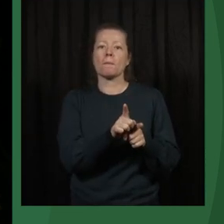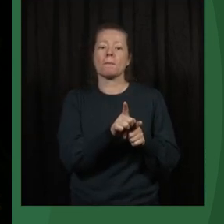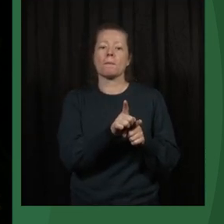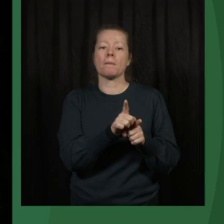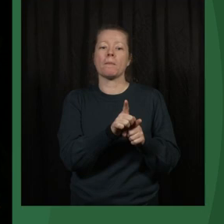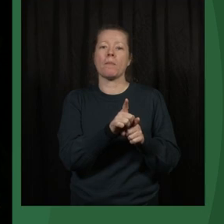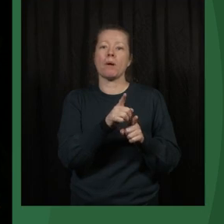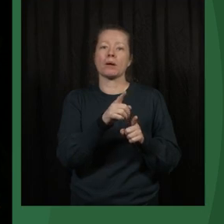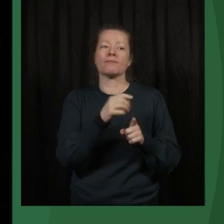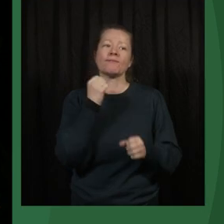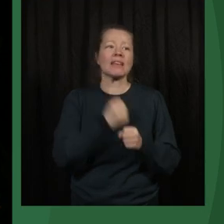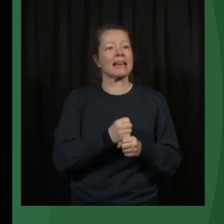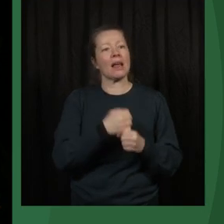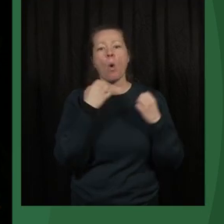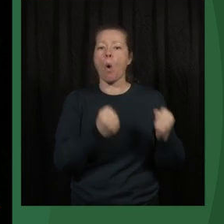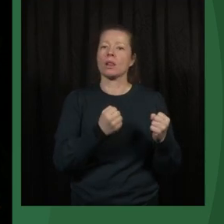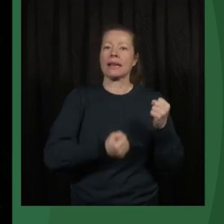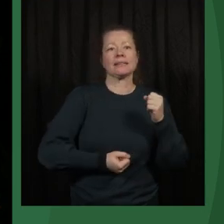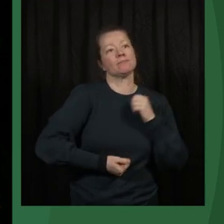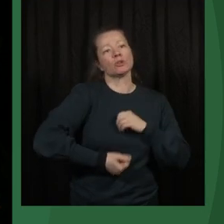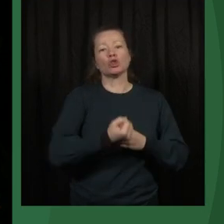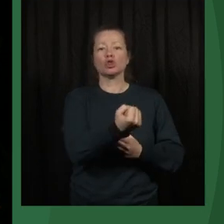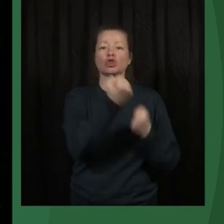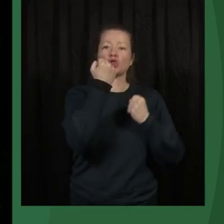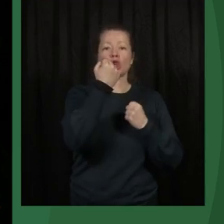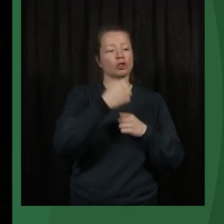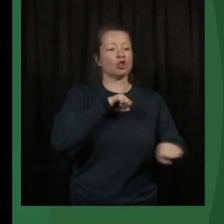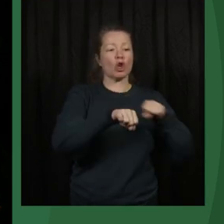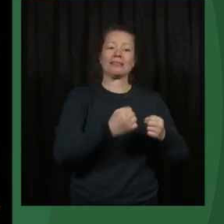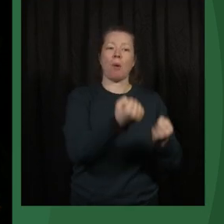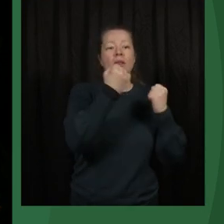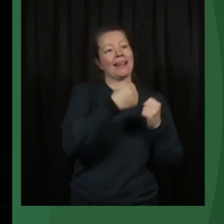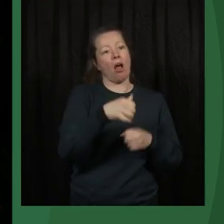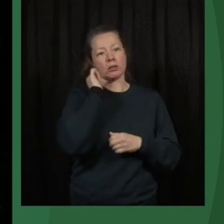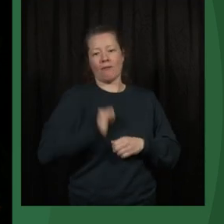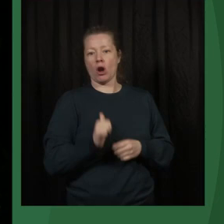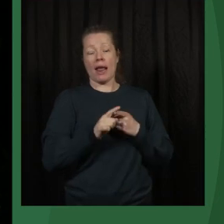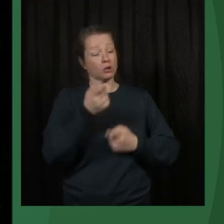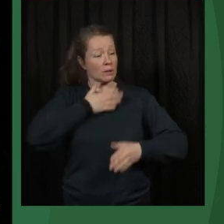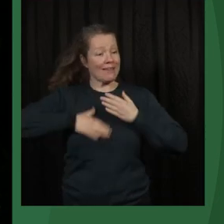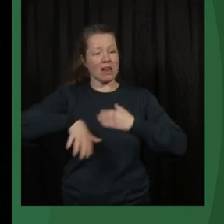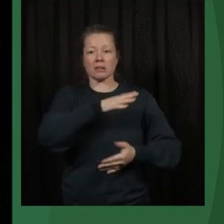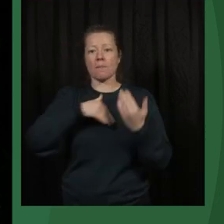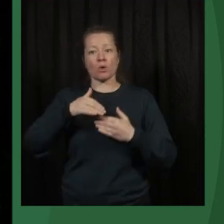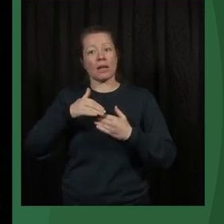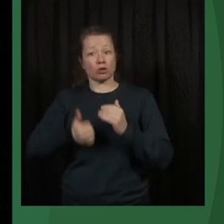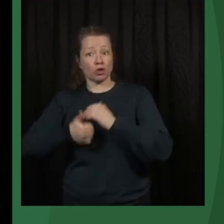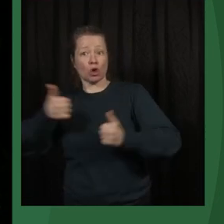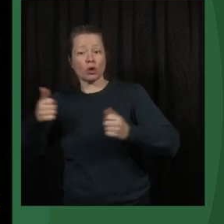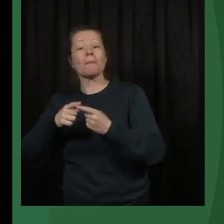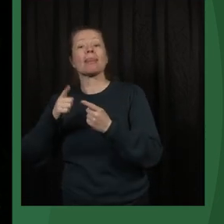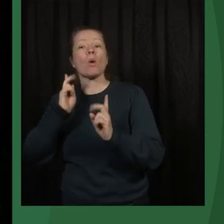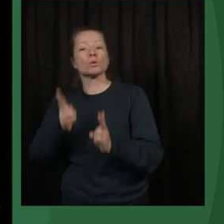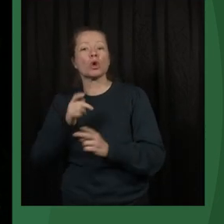governments accountable. And they're a bit on the side of the government. Civil society is, of course, the biggest part, but also journalism,